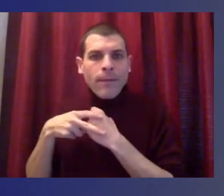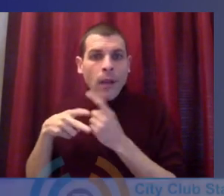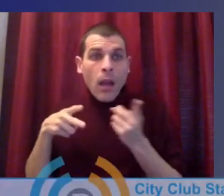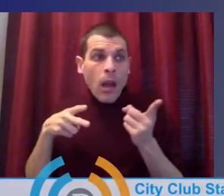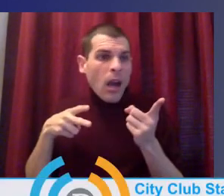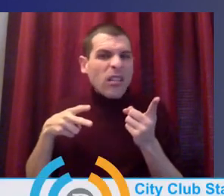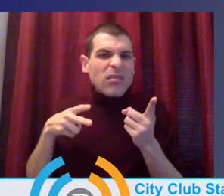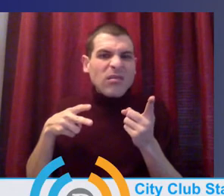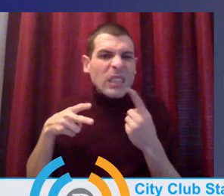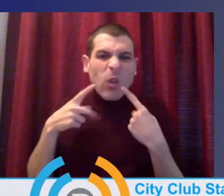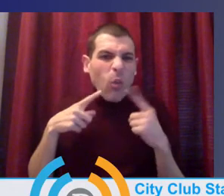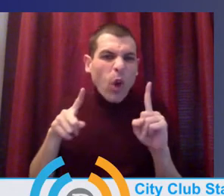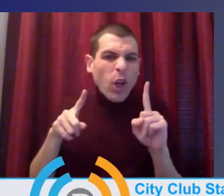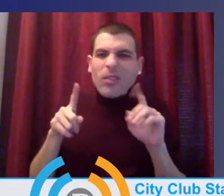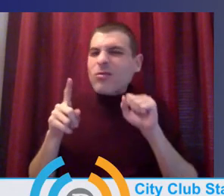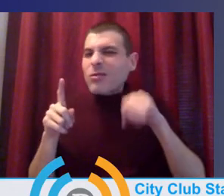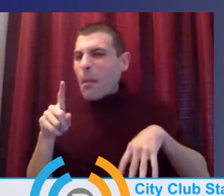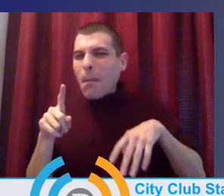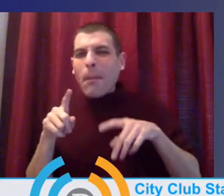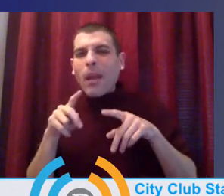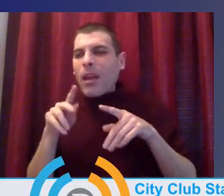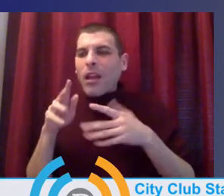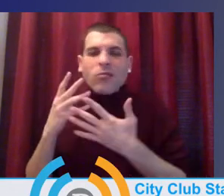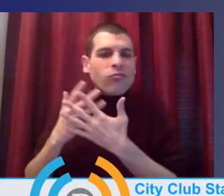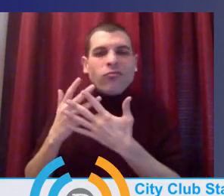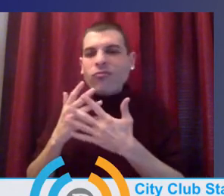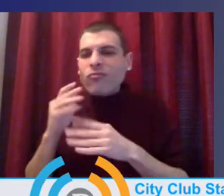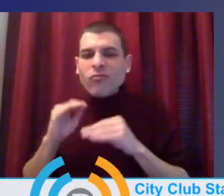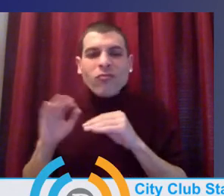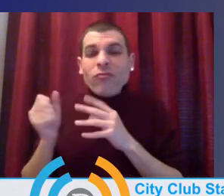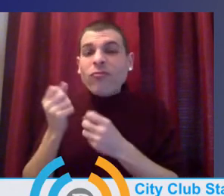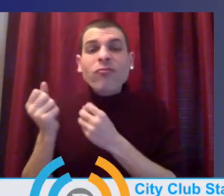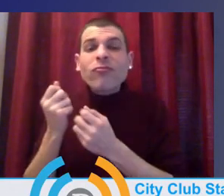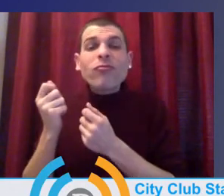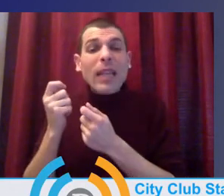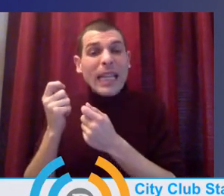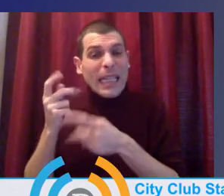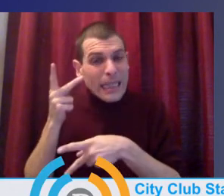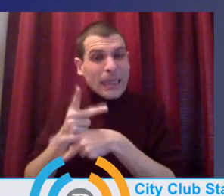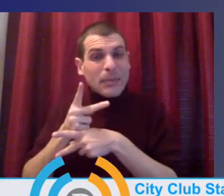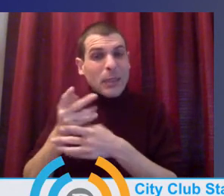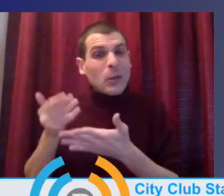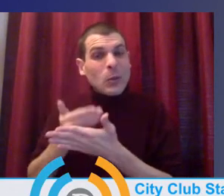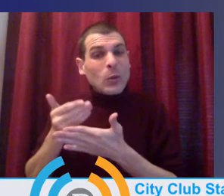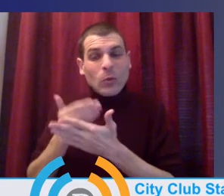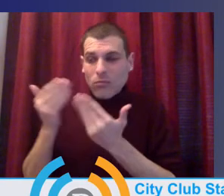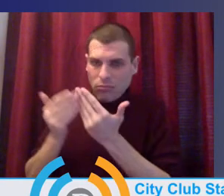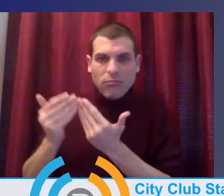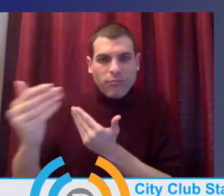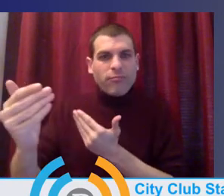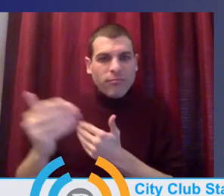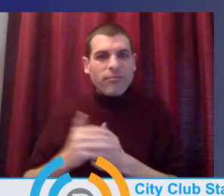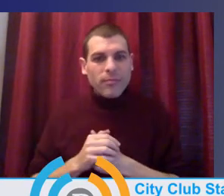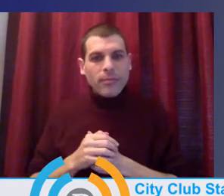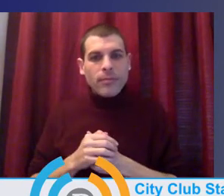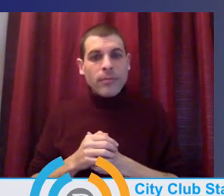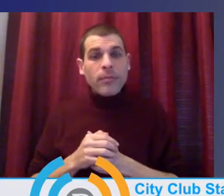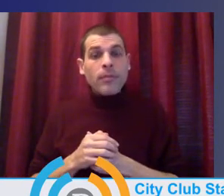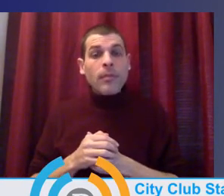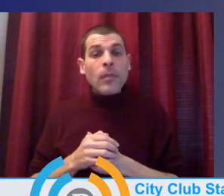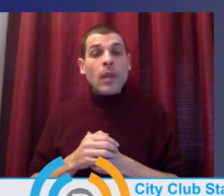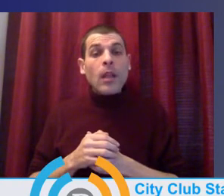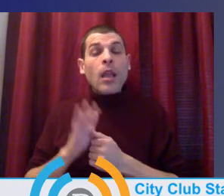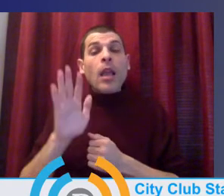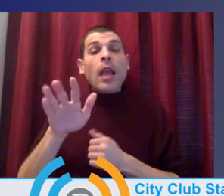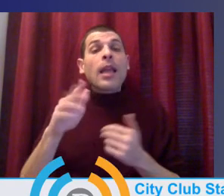this world, right? It continues, should continue. We're also going to look at, for example, in every school, we've added daily advisory